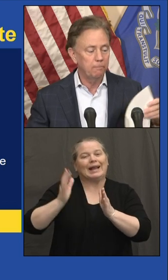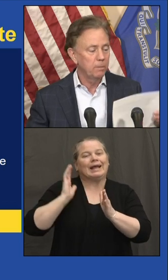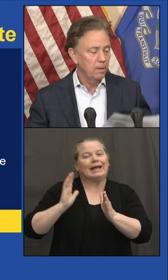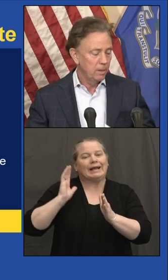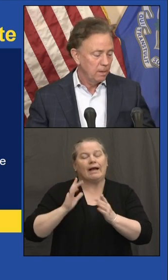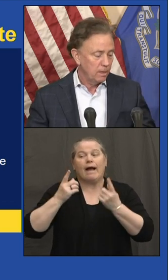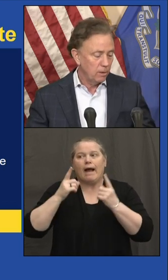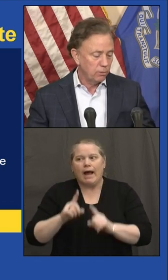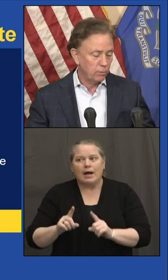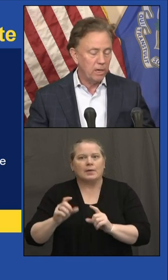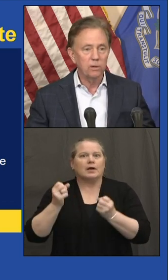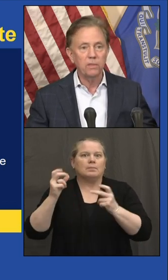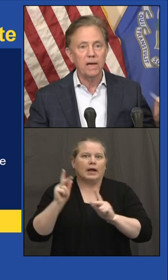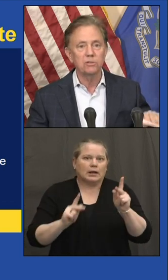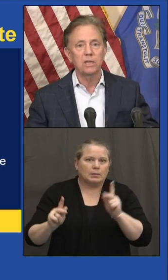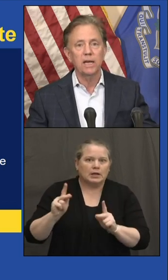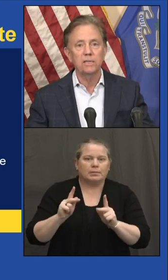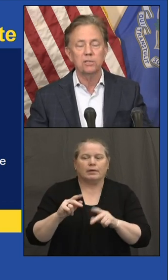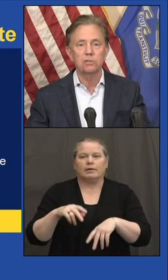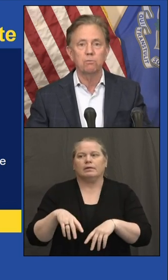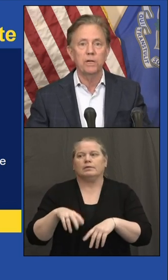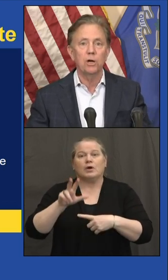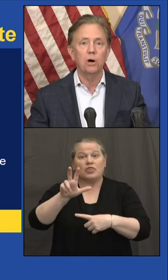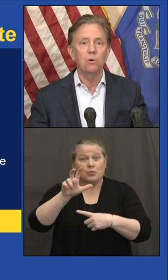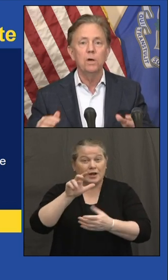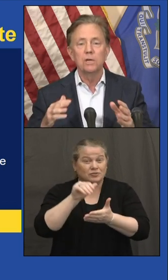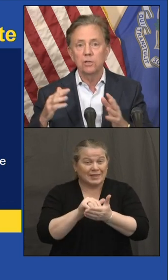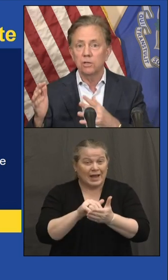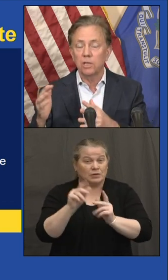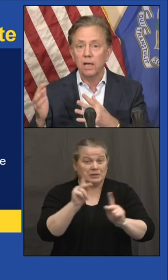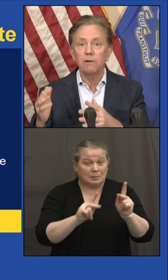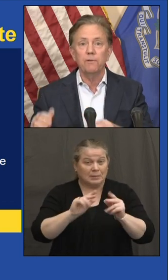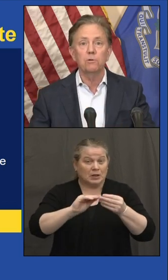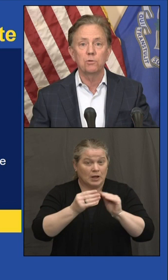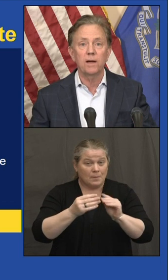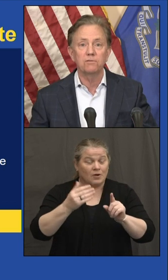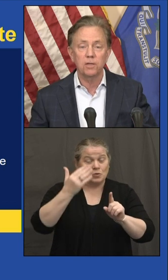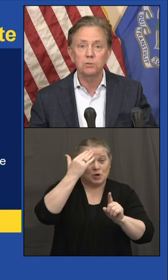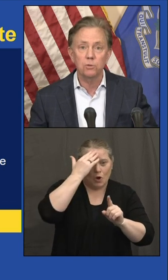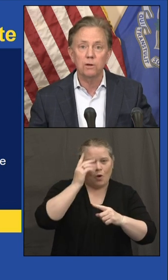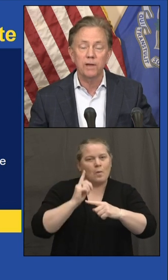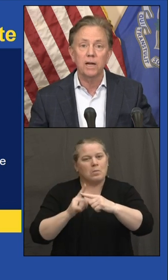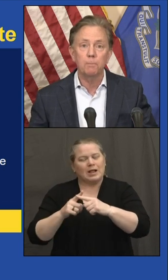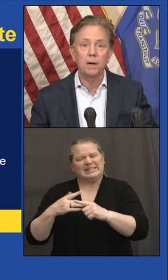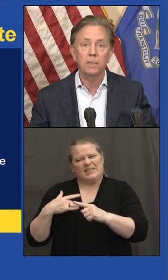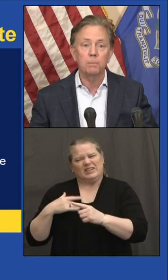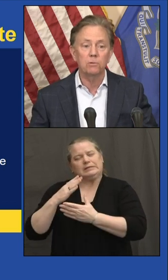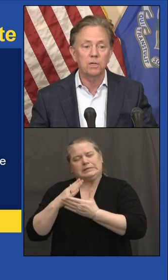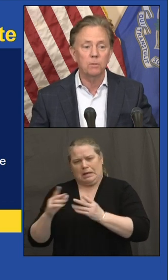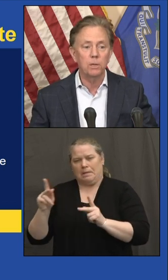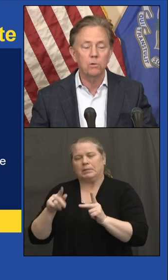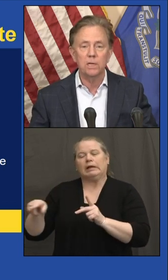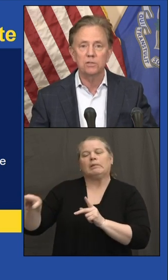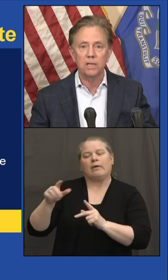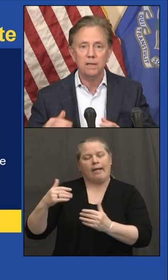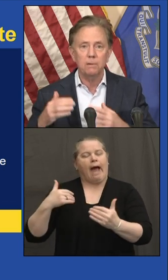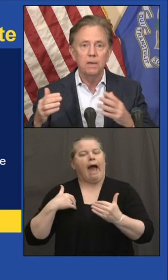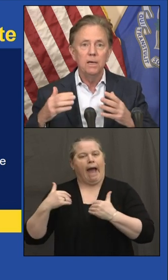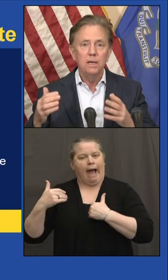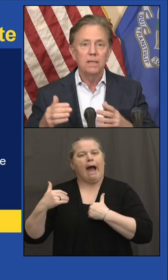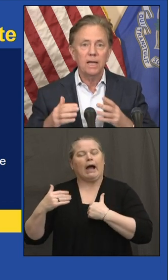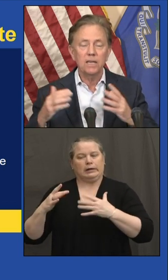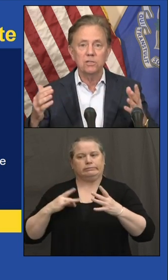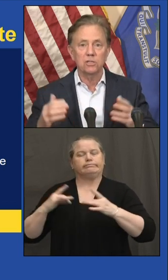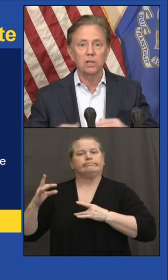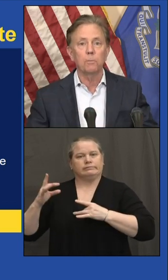the, you know, 300,000 cases we know. So there's a lot of folks who have some sort of antibody built-in immunity. So that